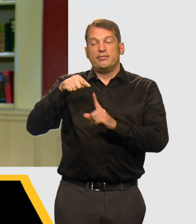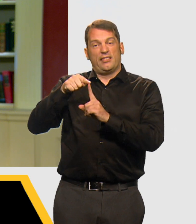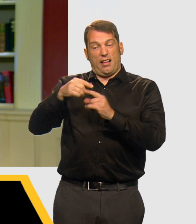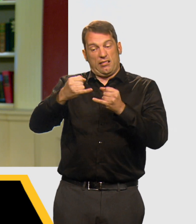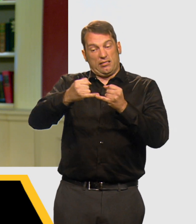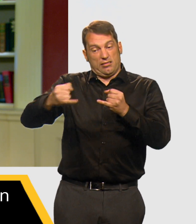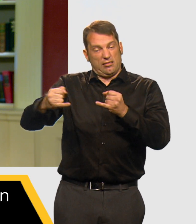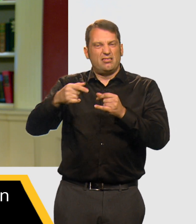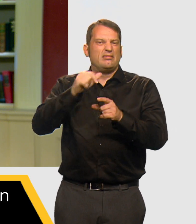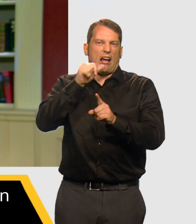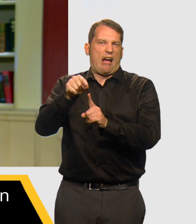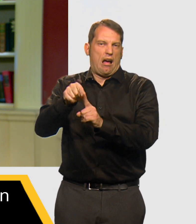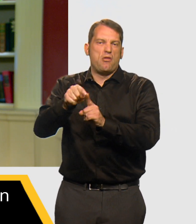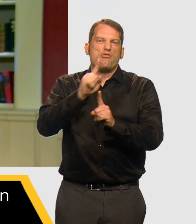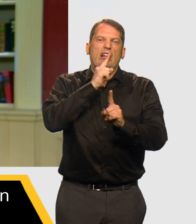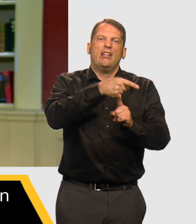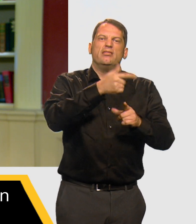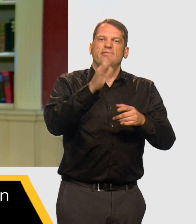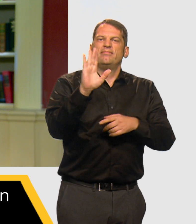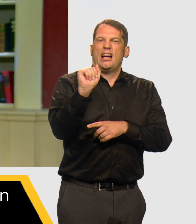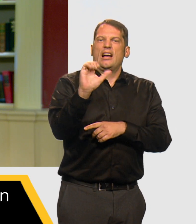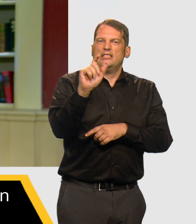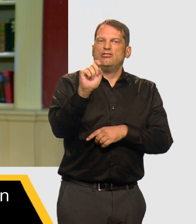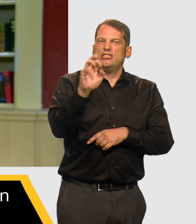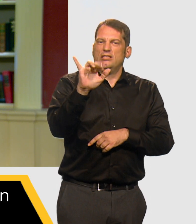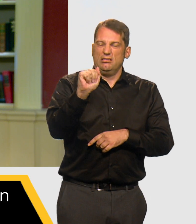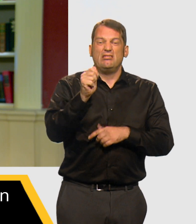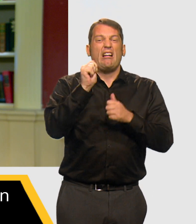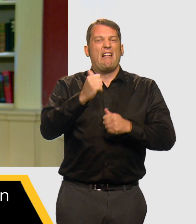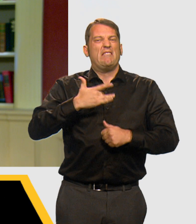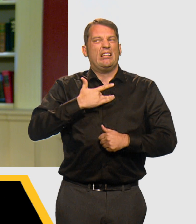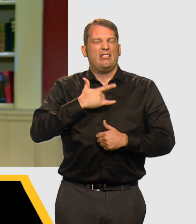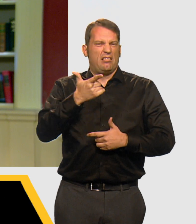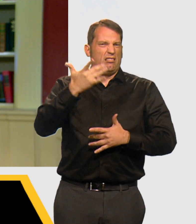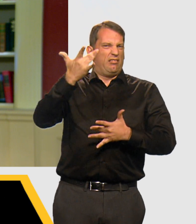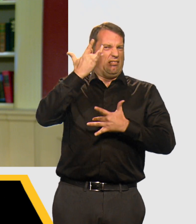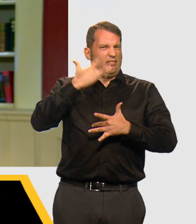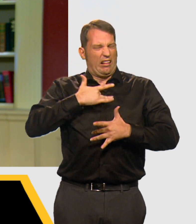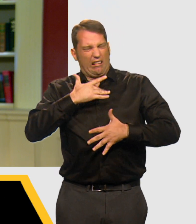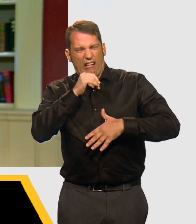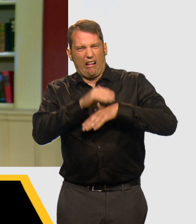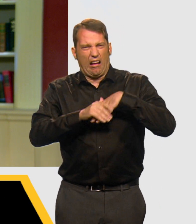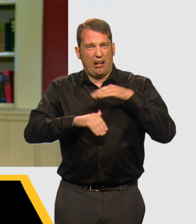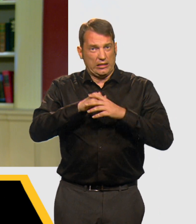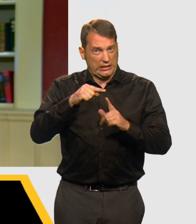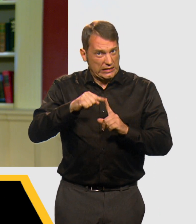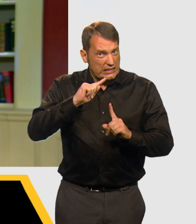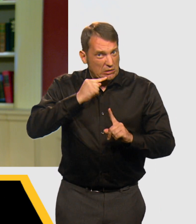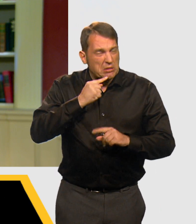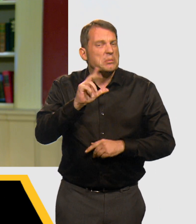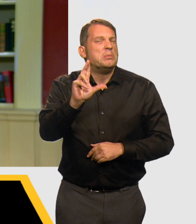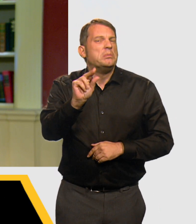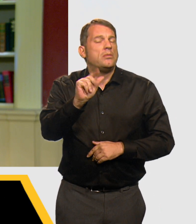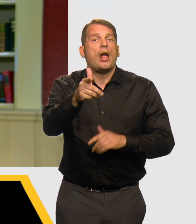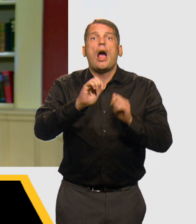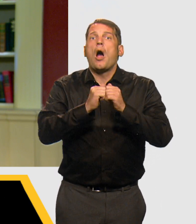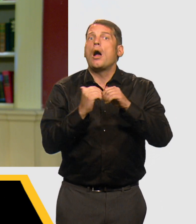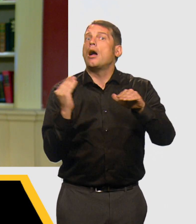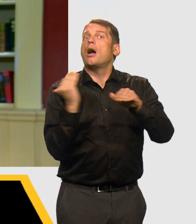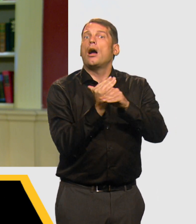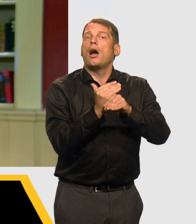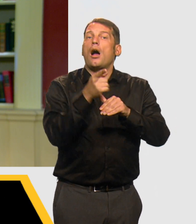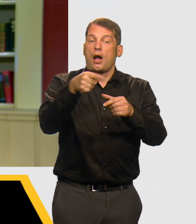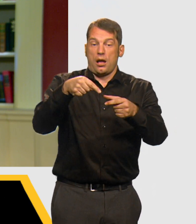filters. It's not caused by injecting cotton fibers. It can be uncomfortable, but not usually something serious.